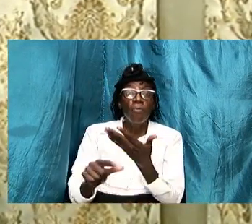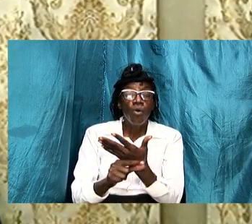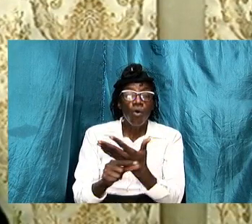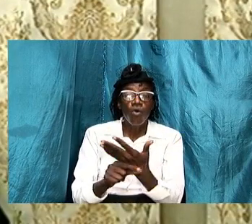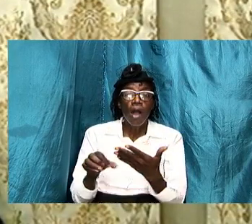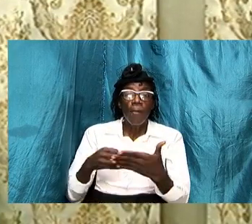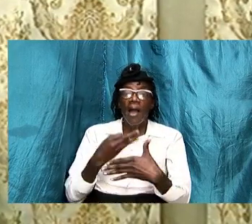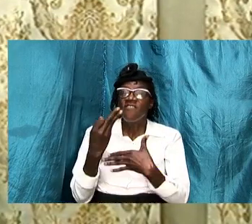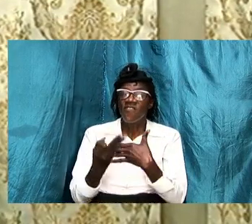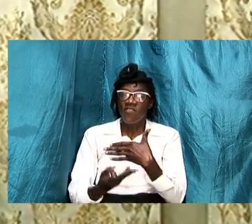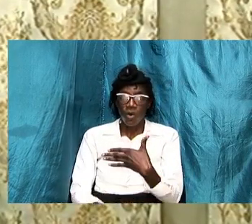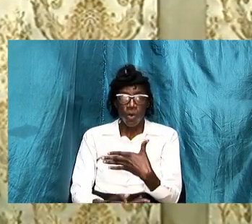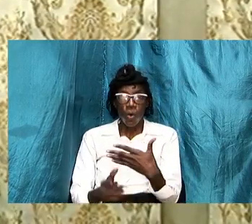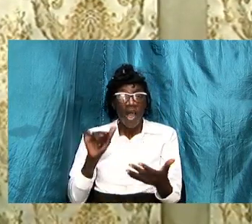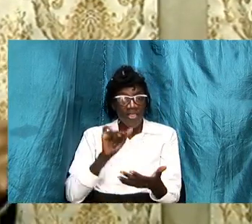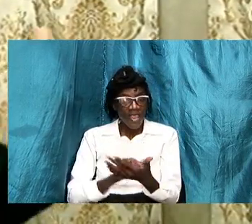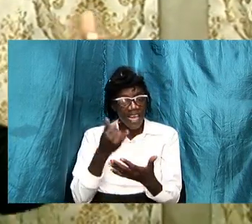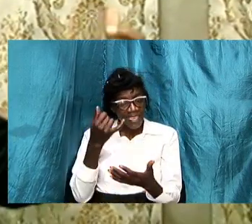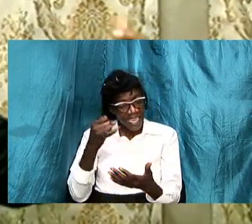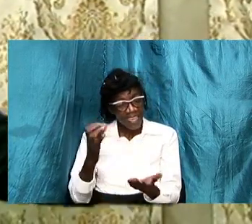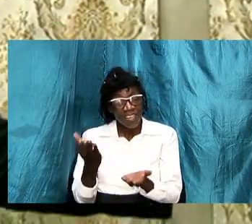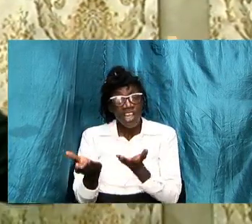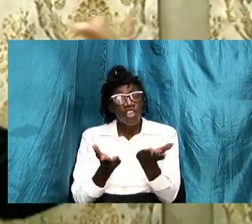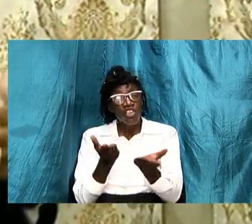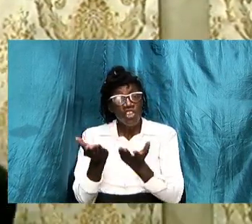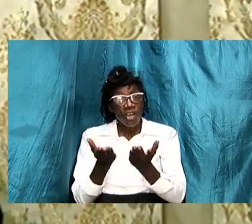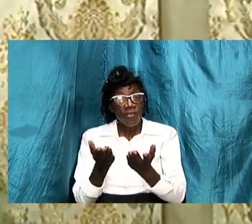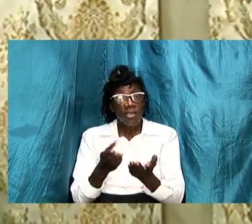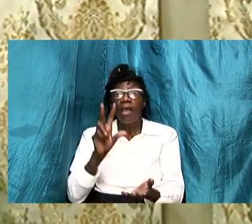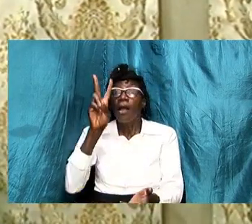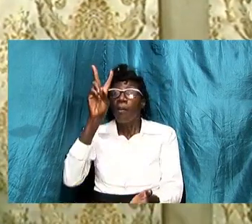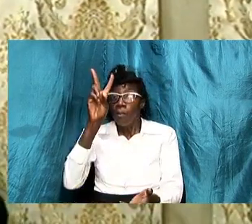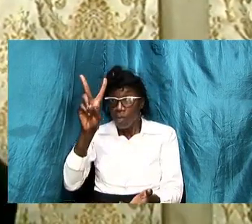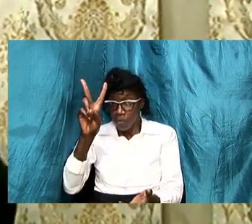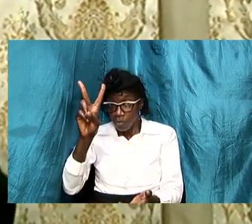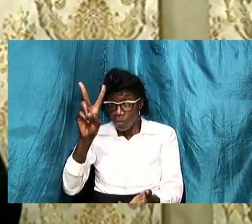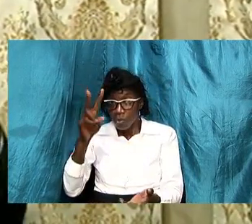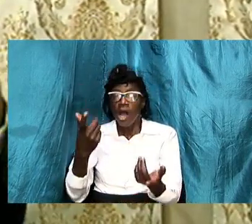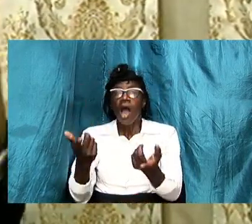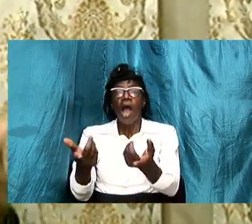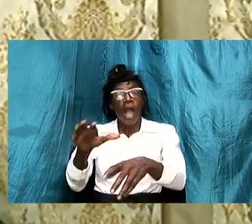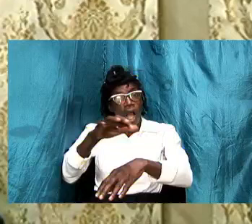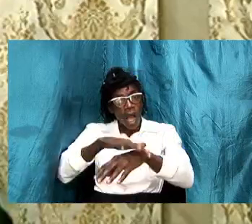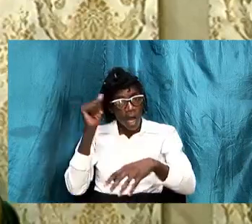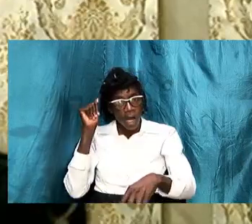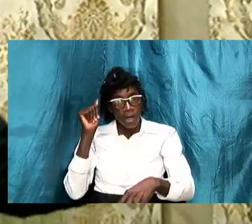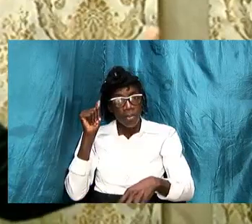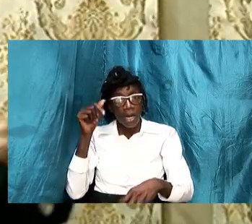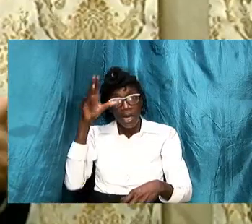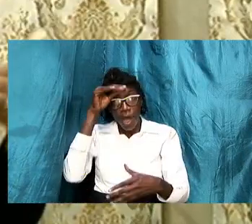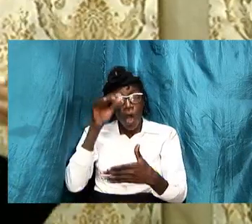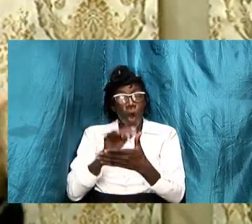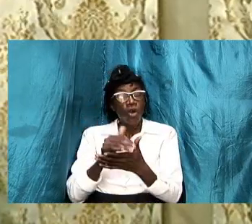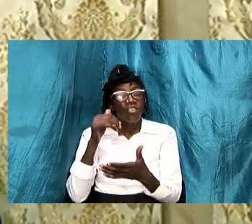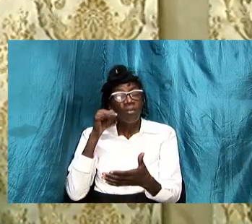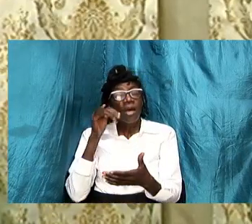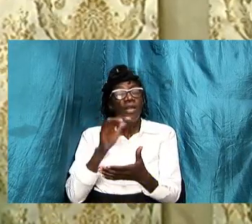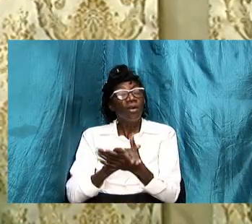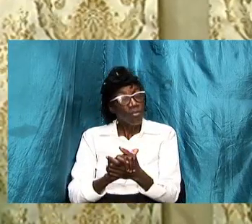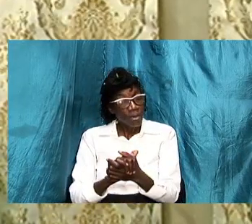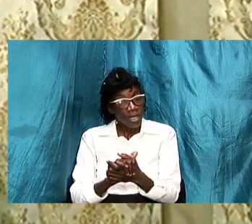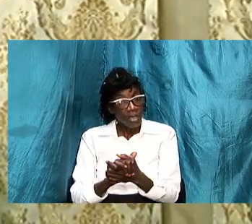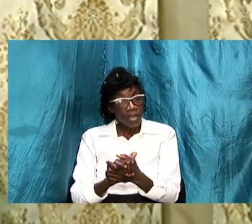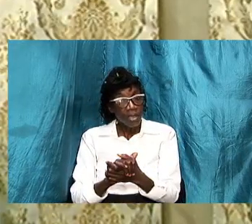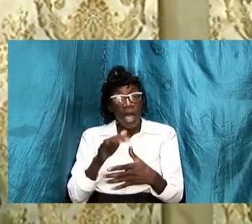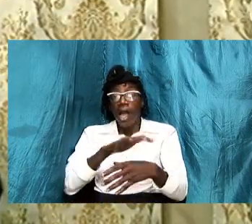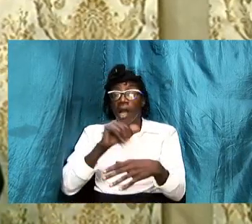is service so you're both called upon husbands and wives we are both called upon